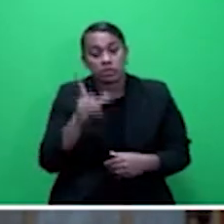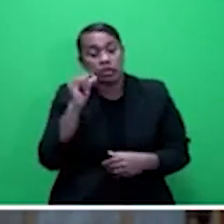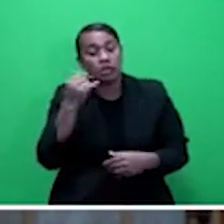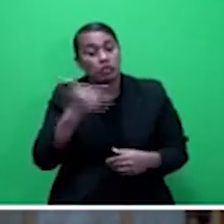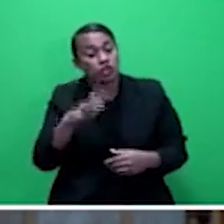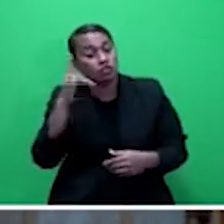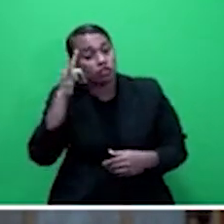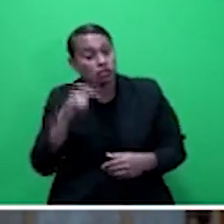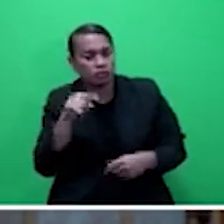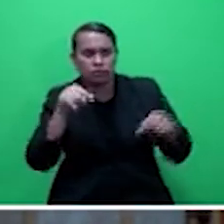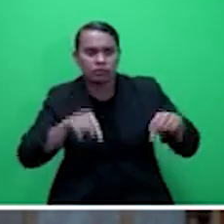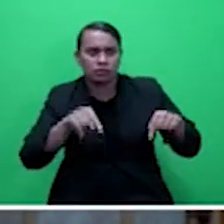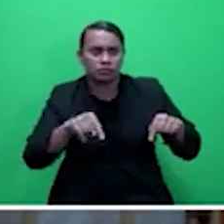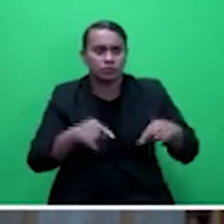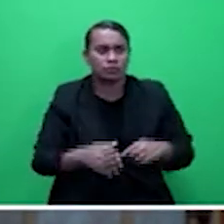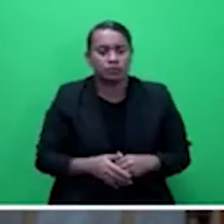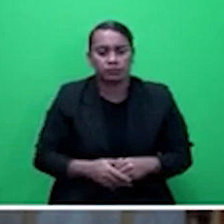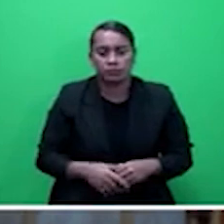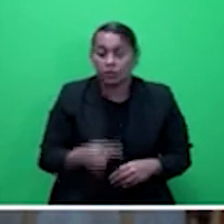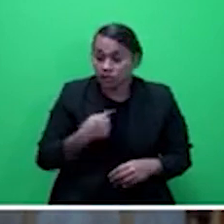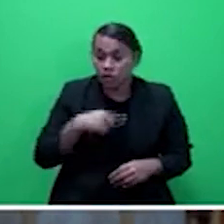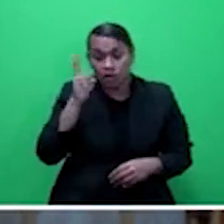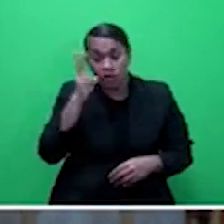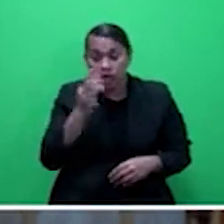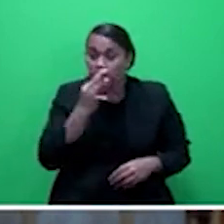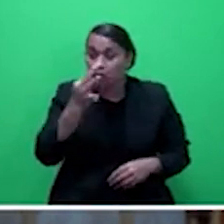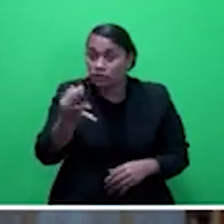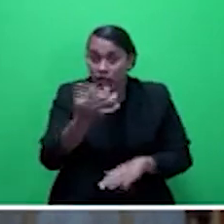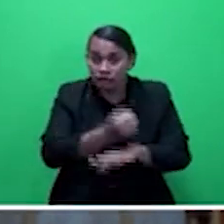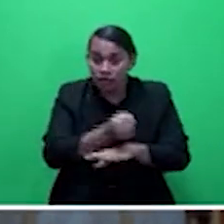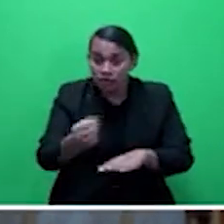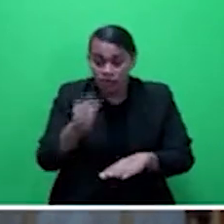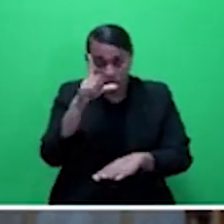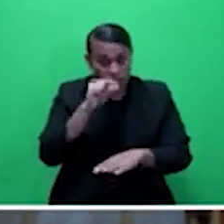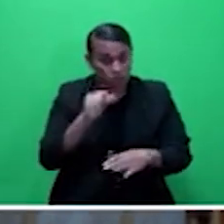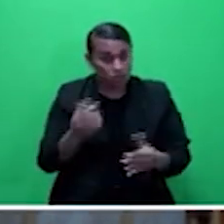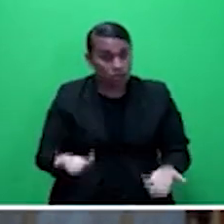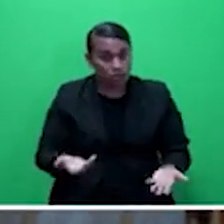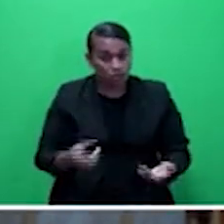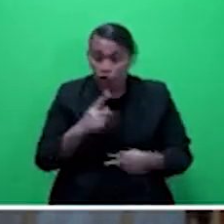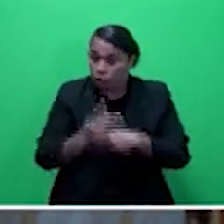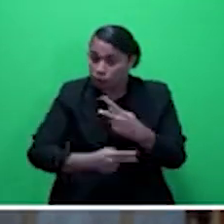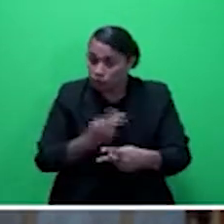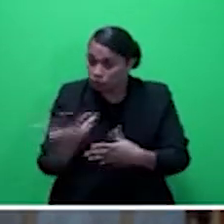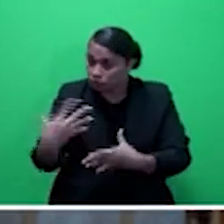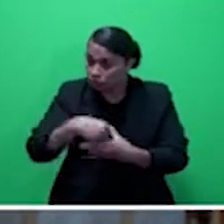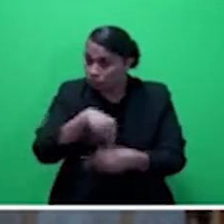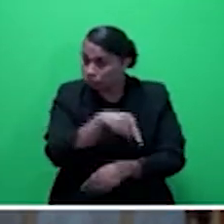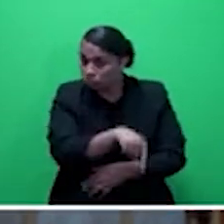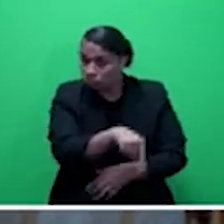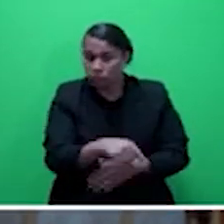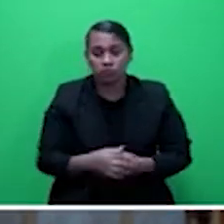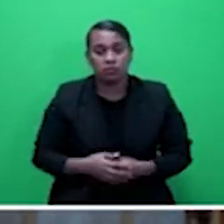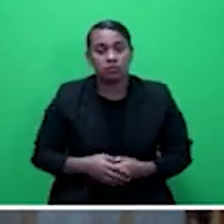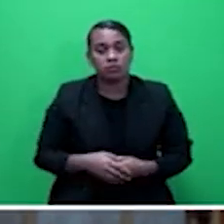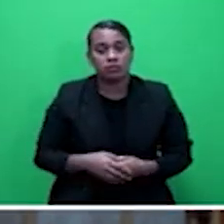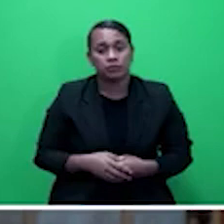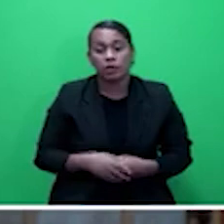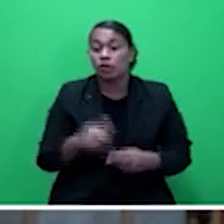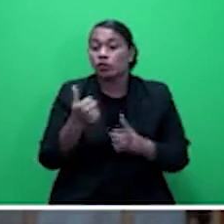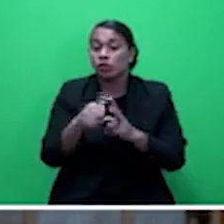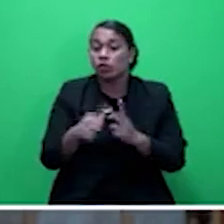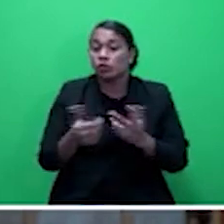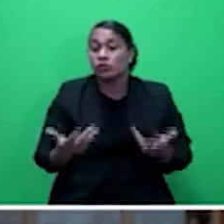I am highlighting that to the Government if that could be progressed. I have mentioned catastrophic